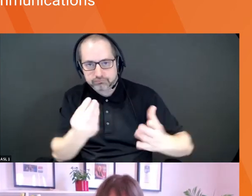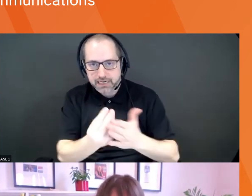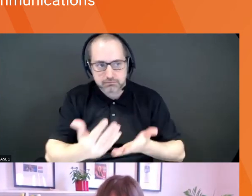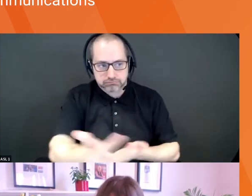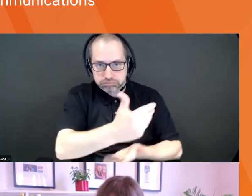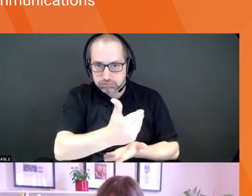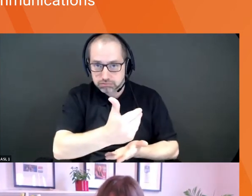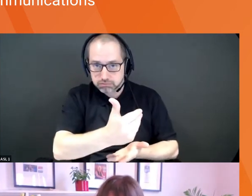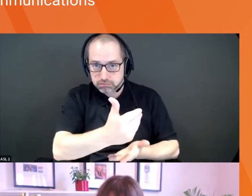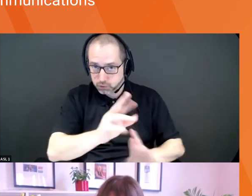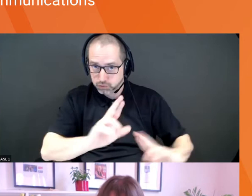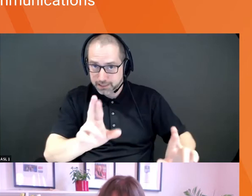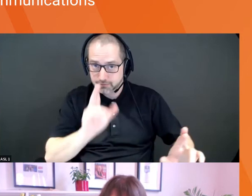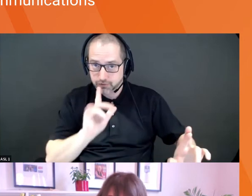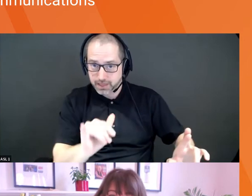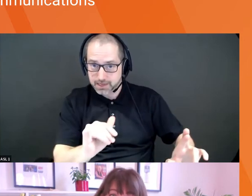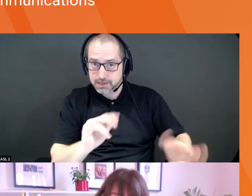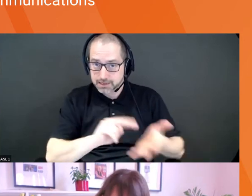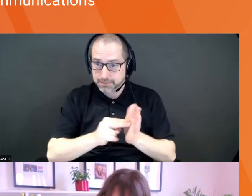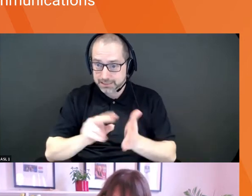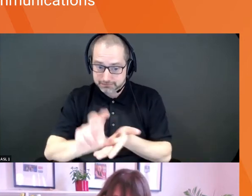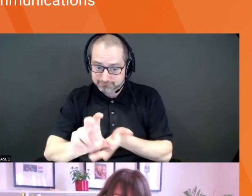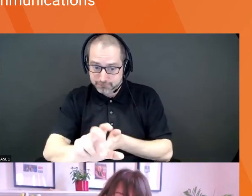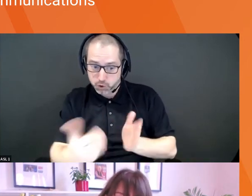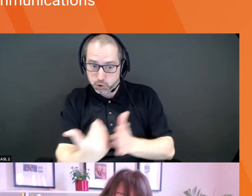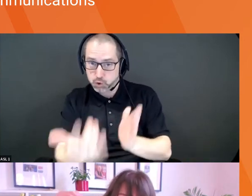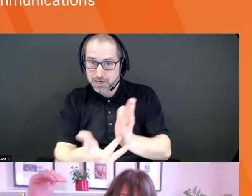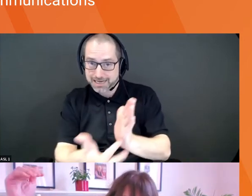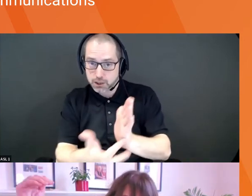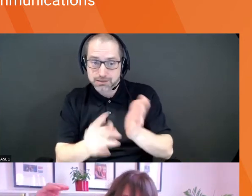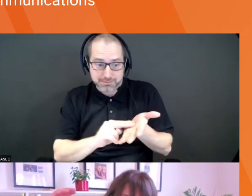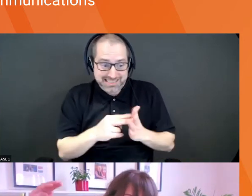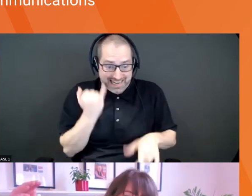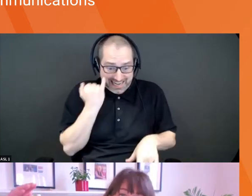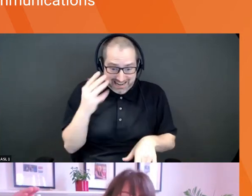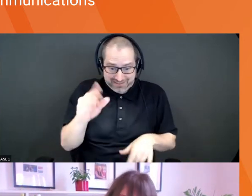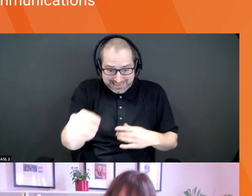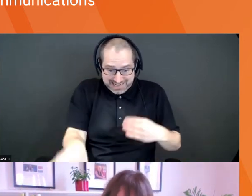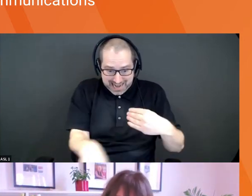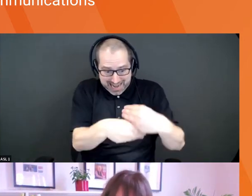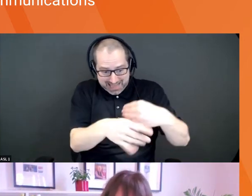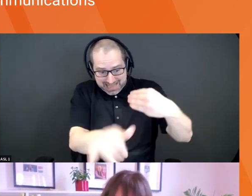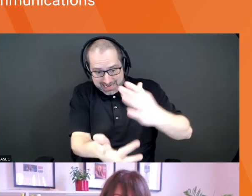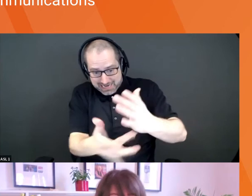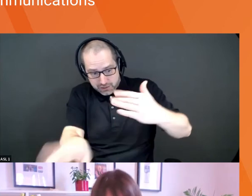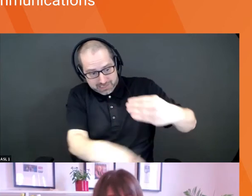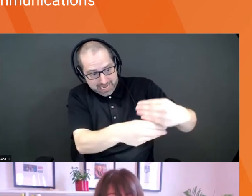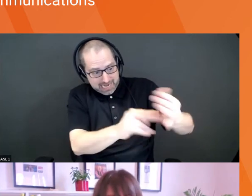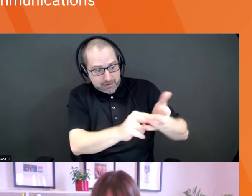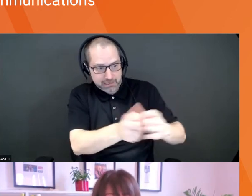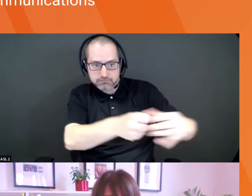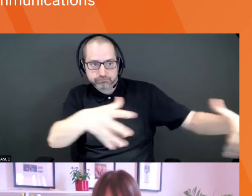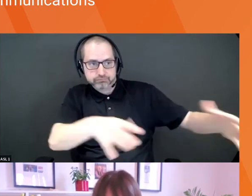invest in some new technologies to get it there? And that investment will allow you to grow to an entirely different revenue space.